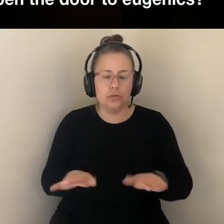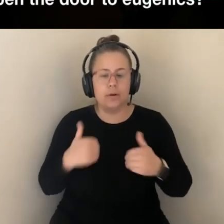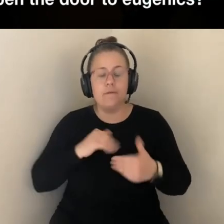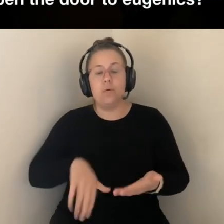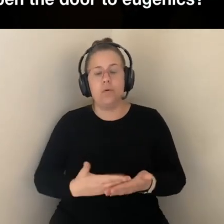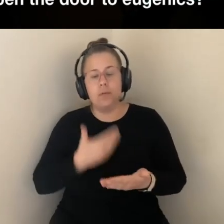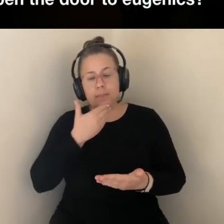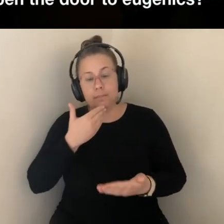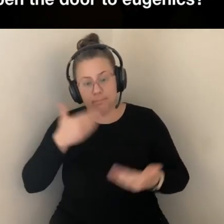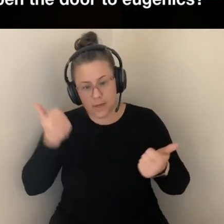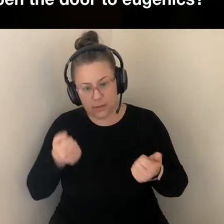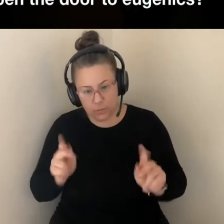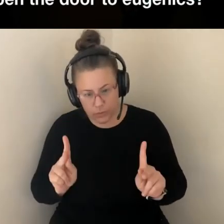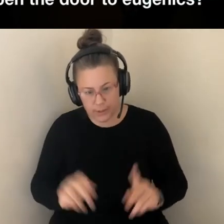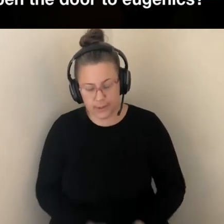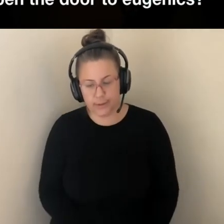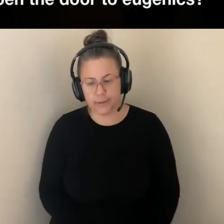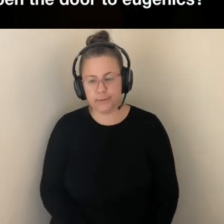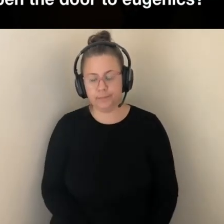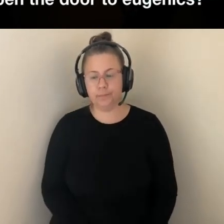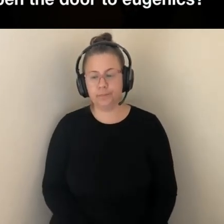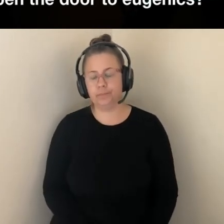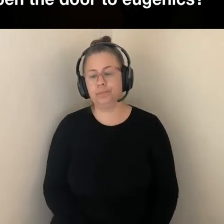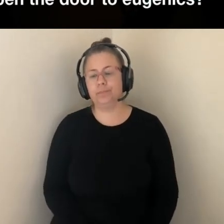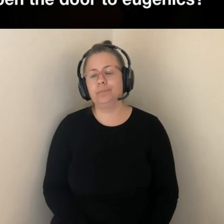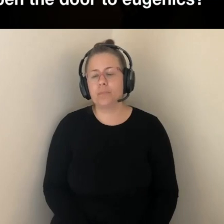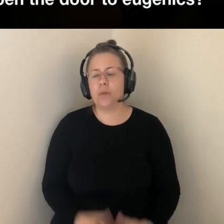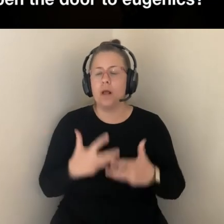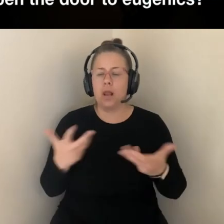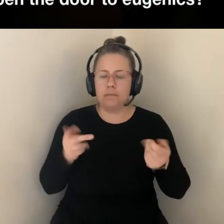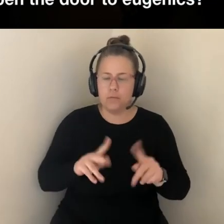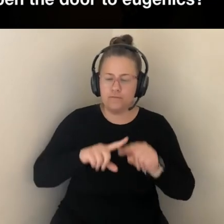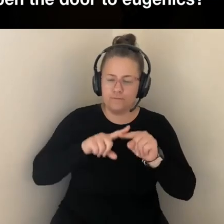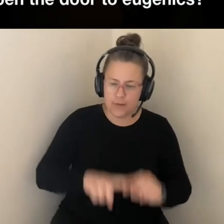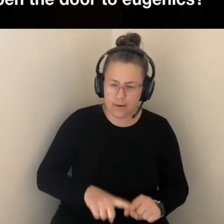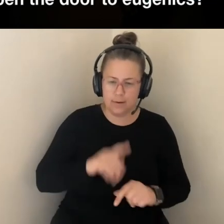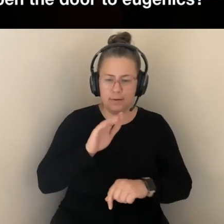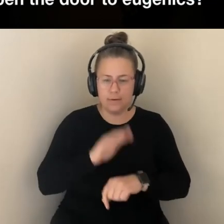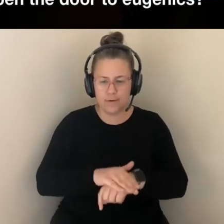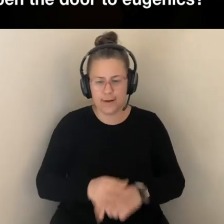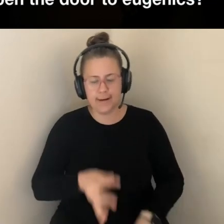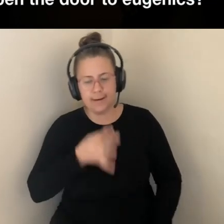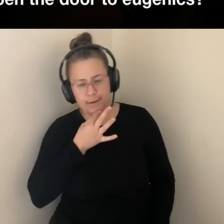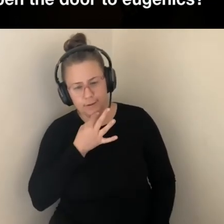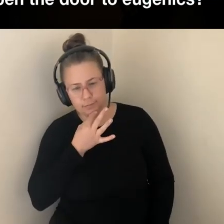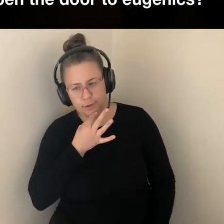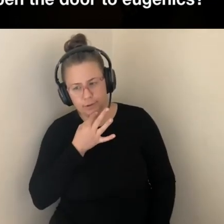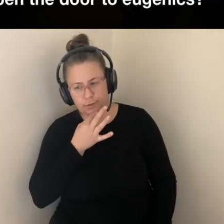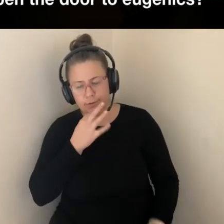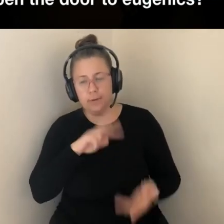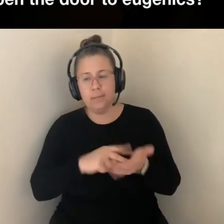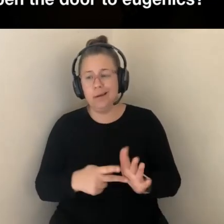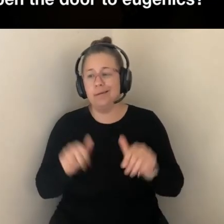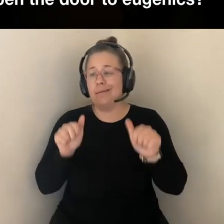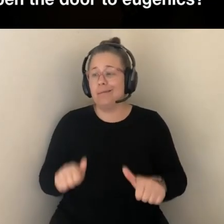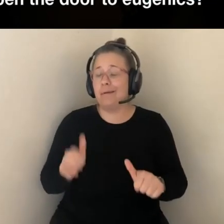ON EXPERTS MEANS THAT THAT IT'S NOT GOING, IT'S NEVER GOING TO BE SORT OF COMPLETELY NON-COERCIVE IN THE WAY THAT WE